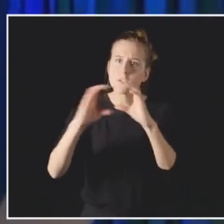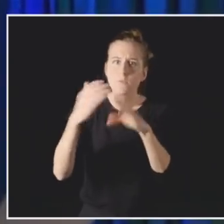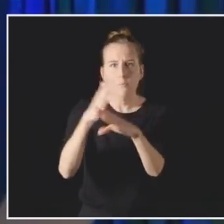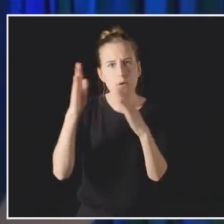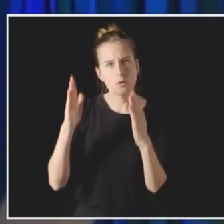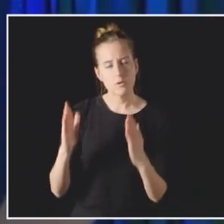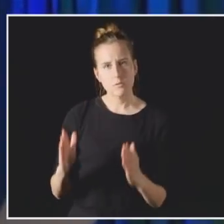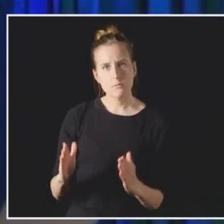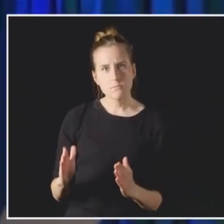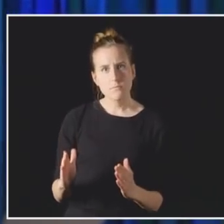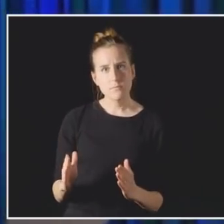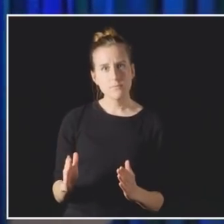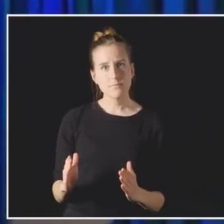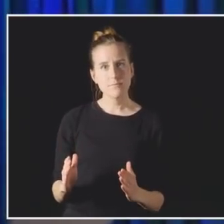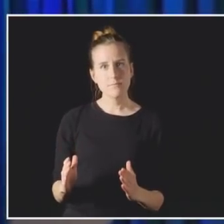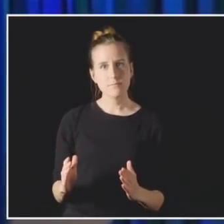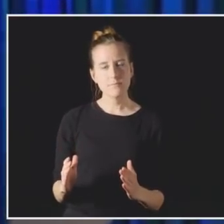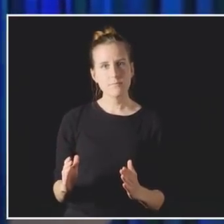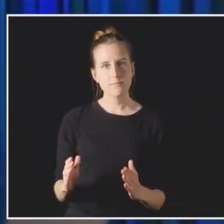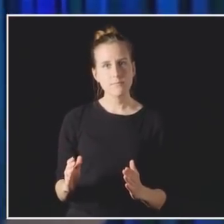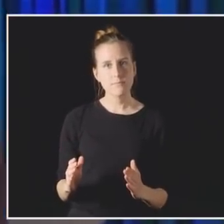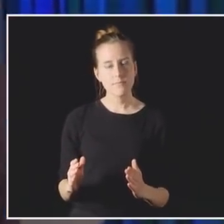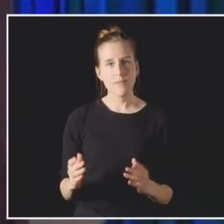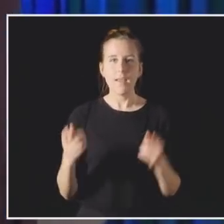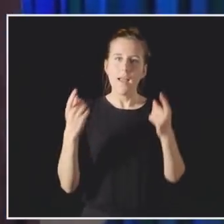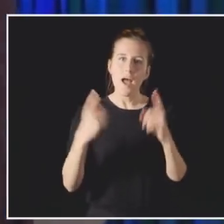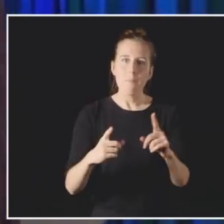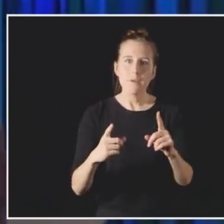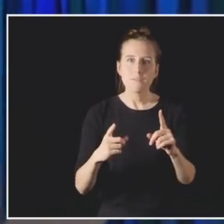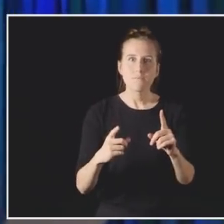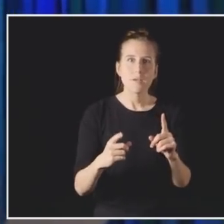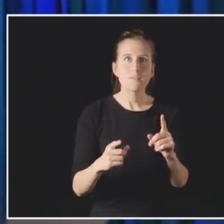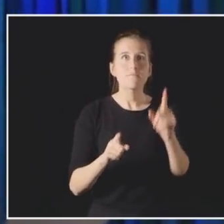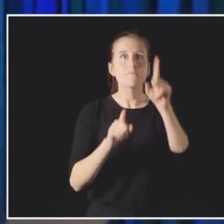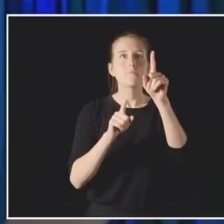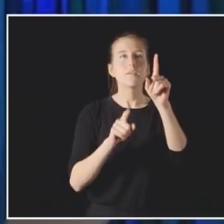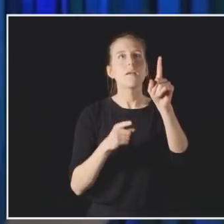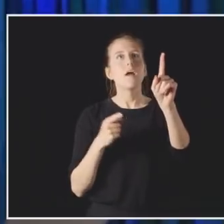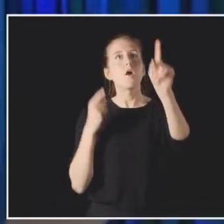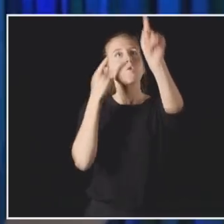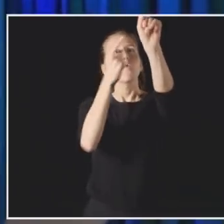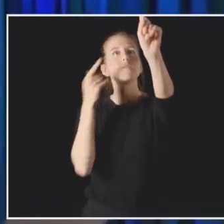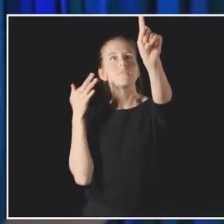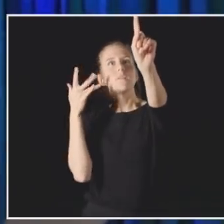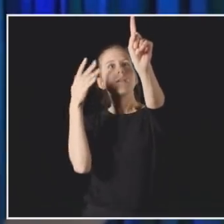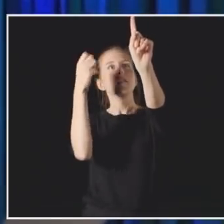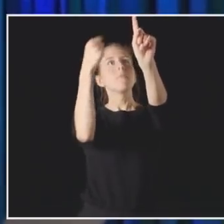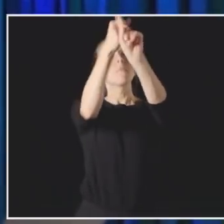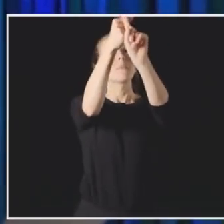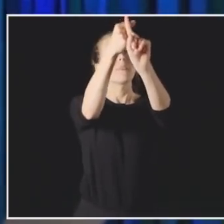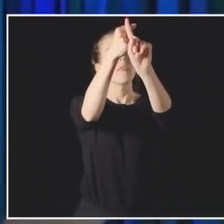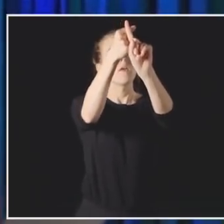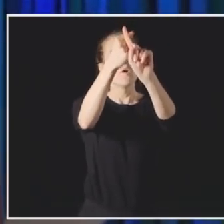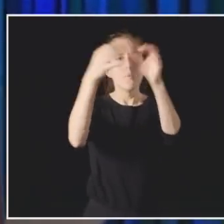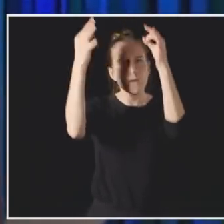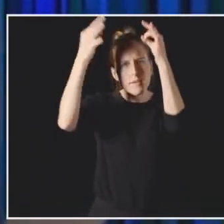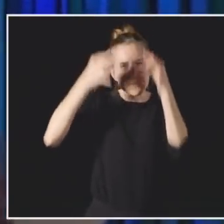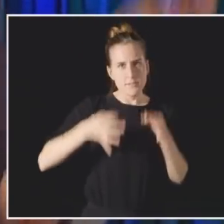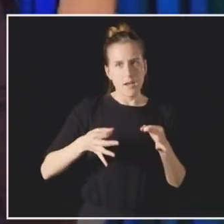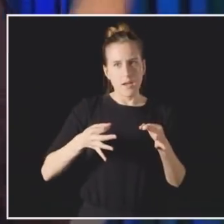When we reach for the stars, we prioritize speaking and listening to our truths,